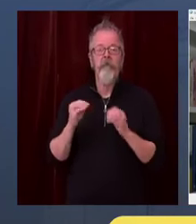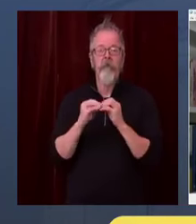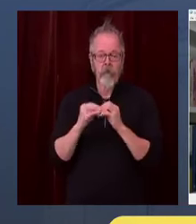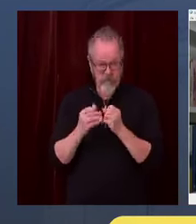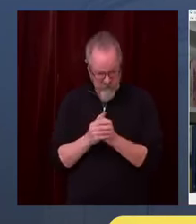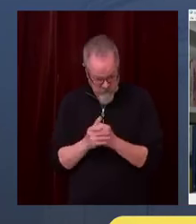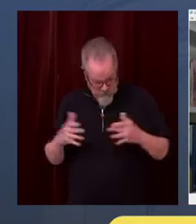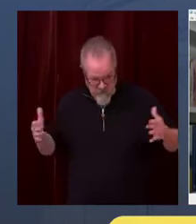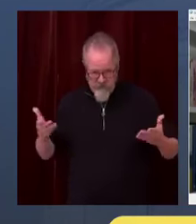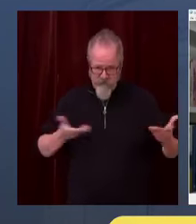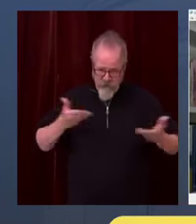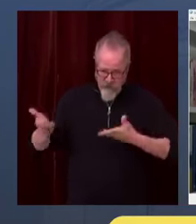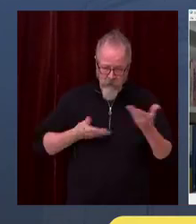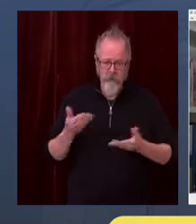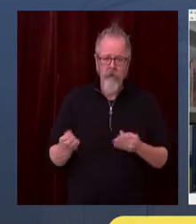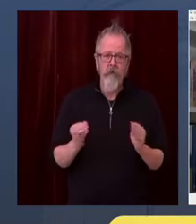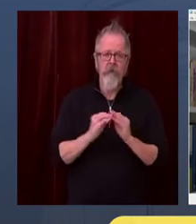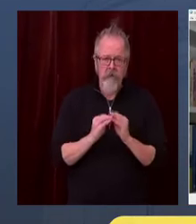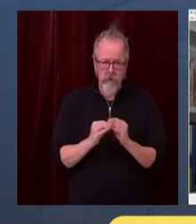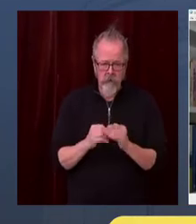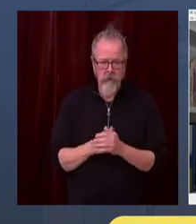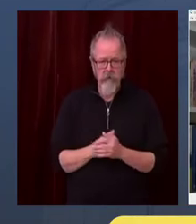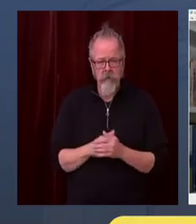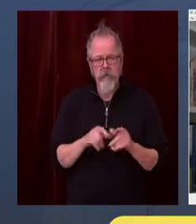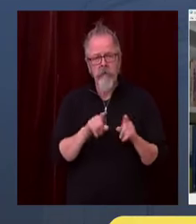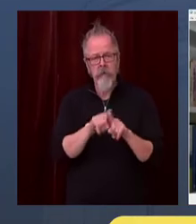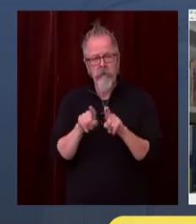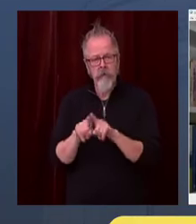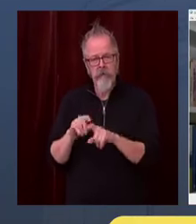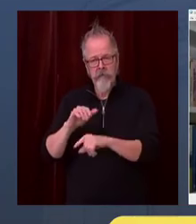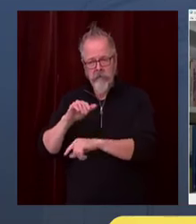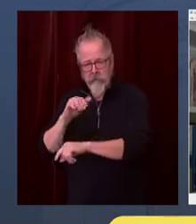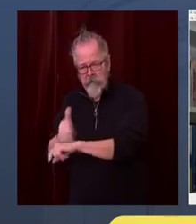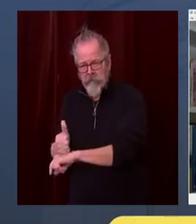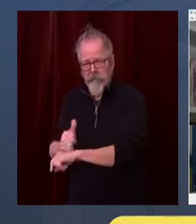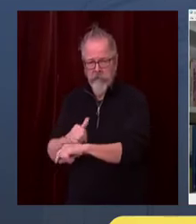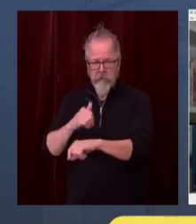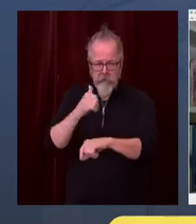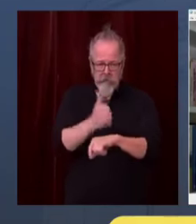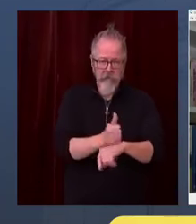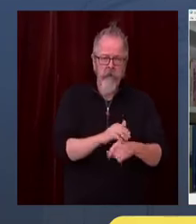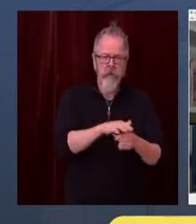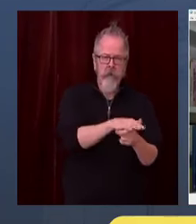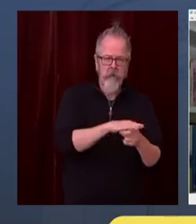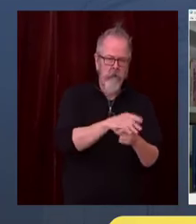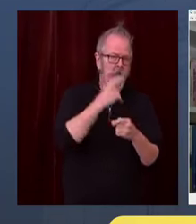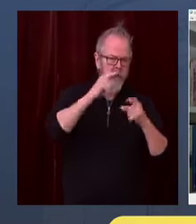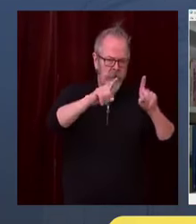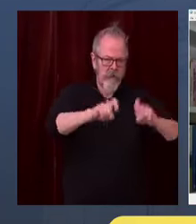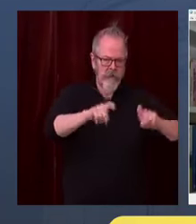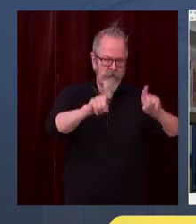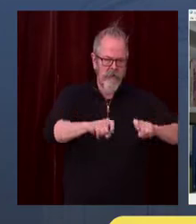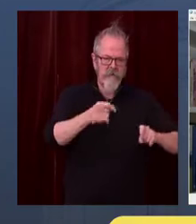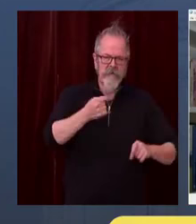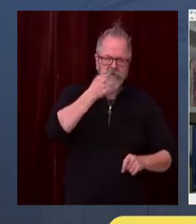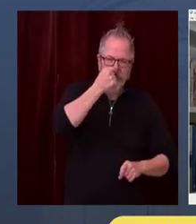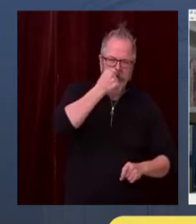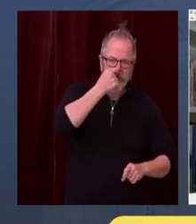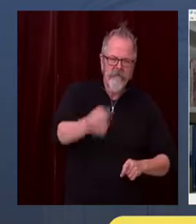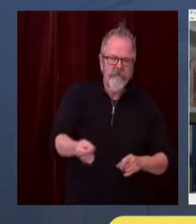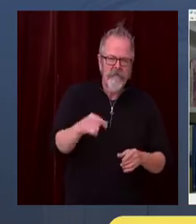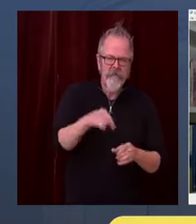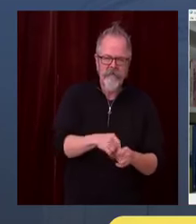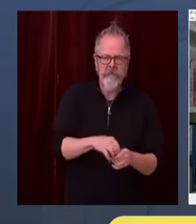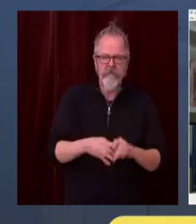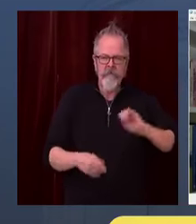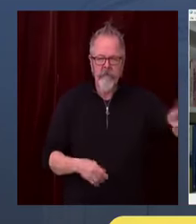test sites. We're launching a pilot to provide basic supports for the lowest-income residents who must